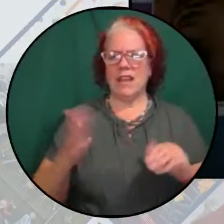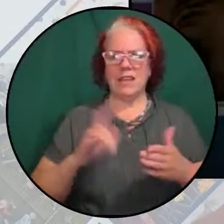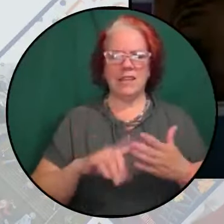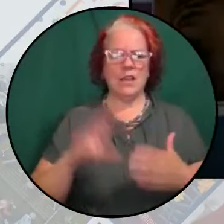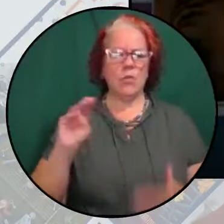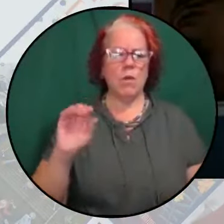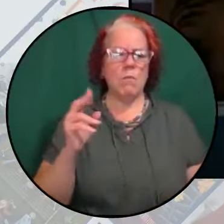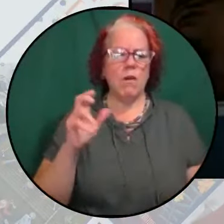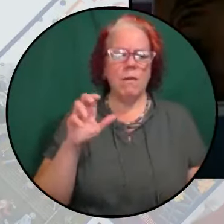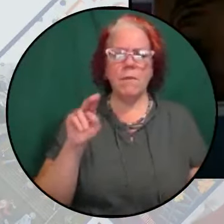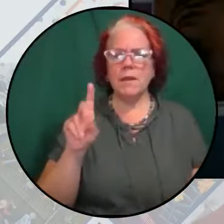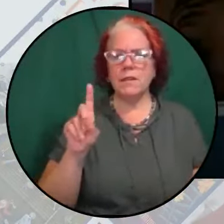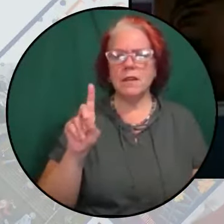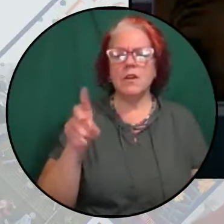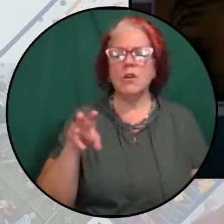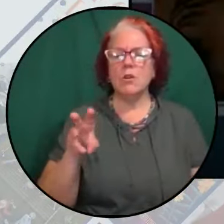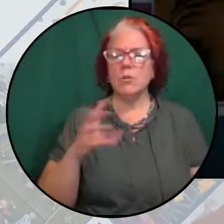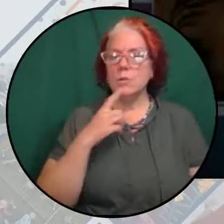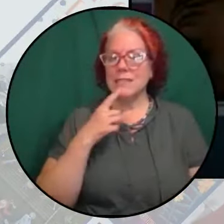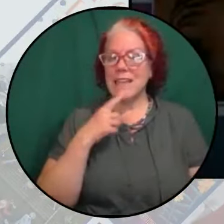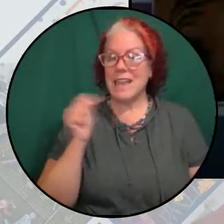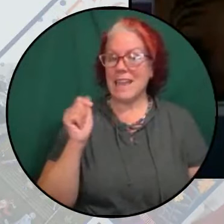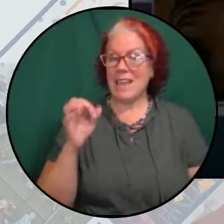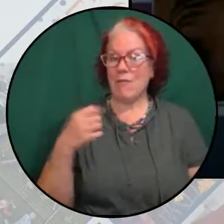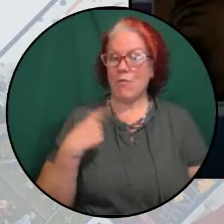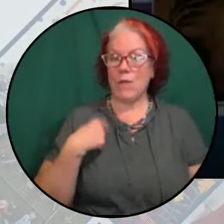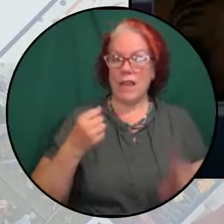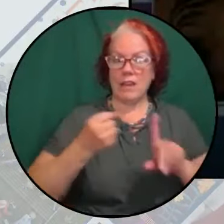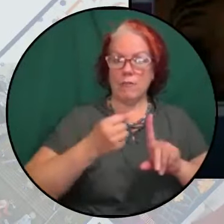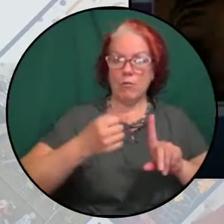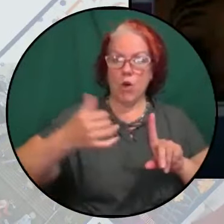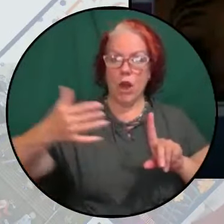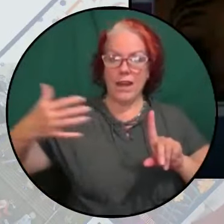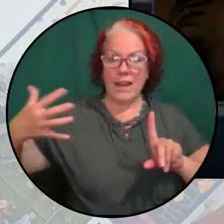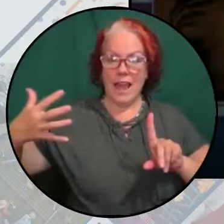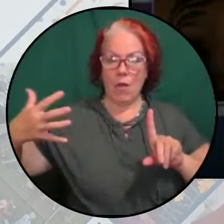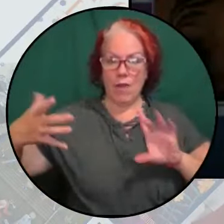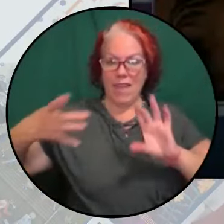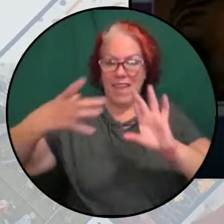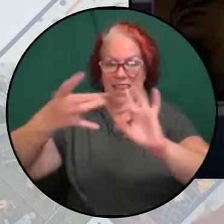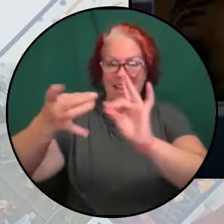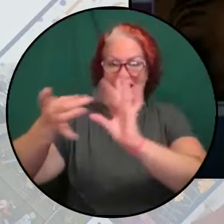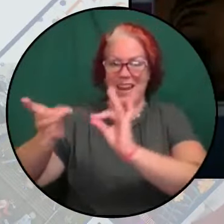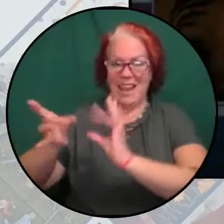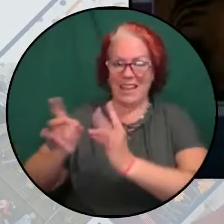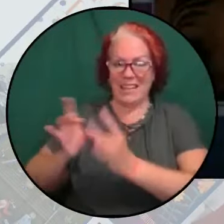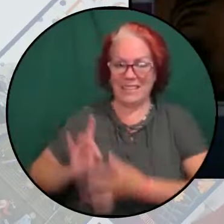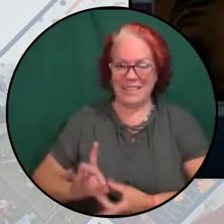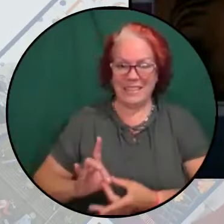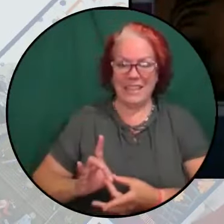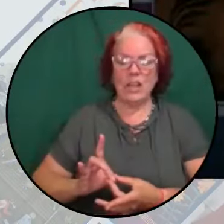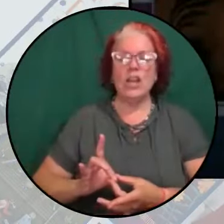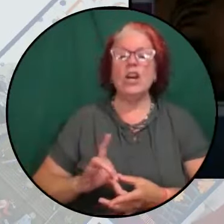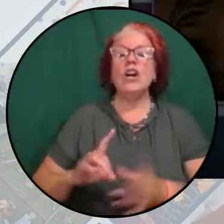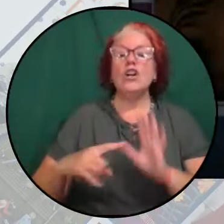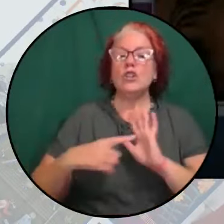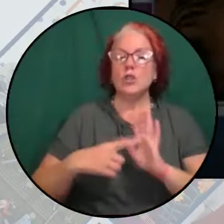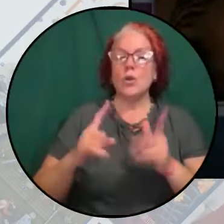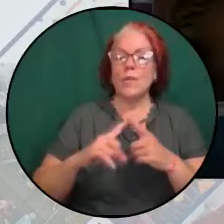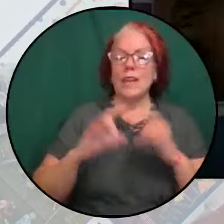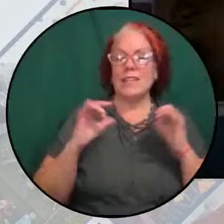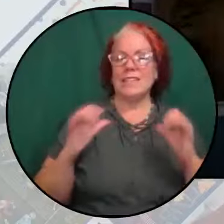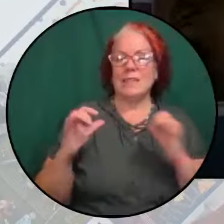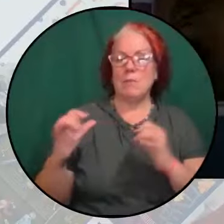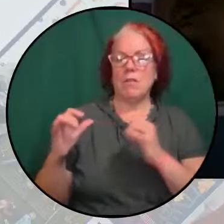Mohammed was saying, like, if we broaden it out and connect it and show that it's similar to the way that,